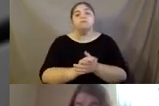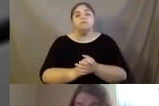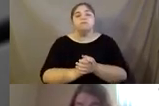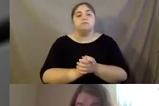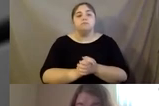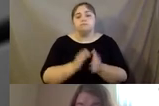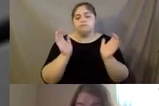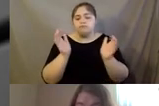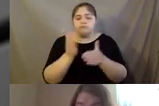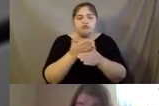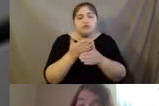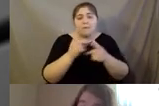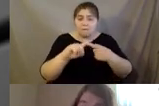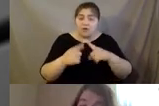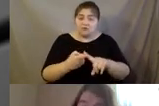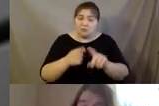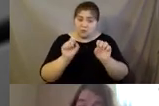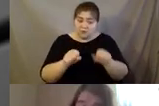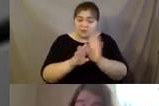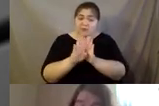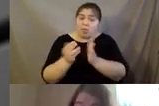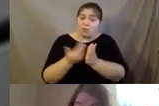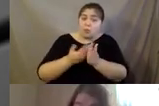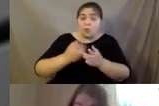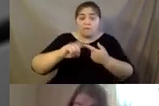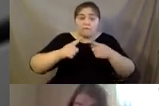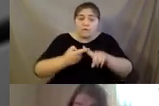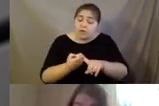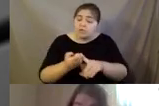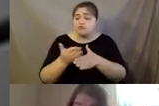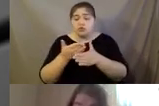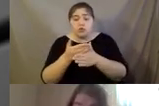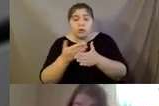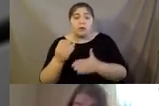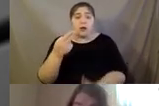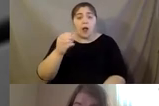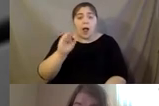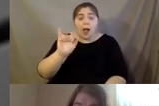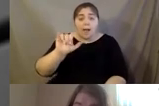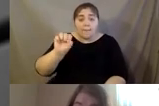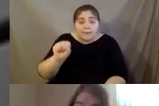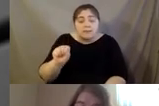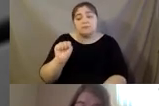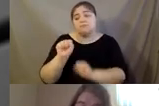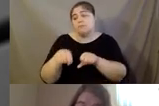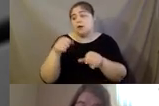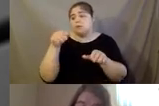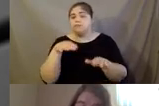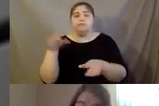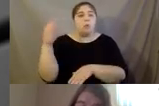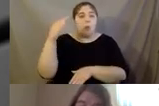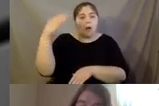share a friendship, right? Develop a new friendship and share some hobbies together. They could go out and do some local